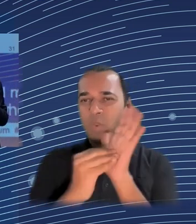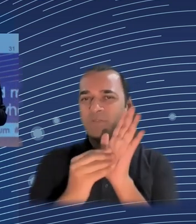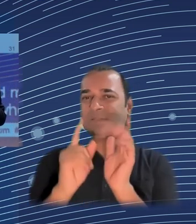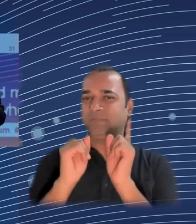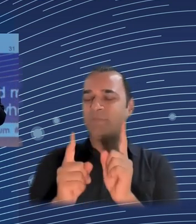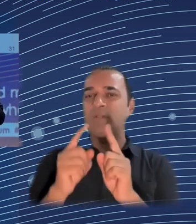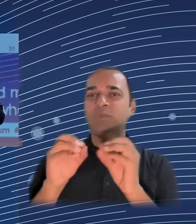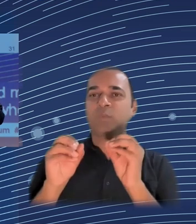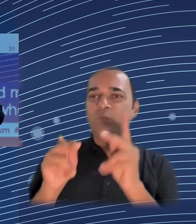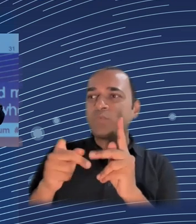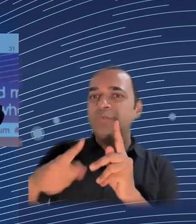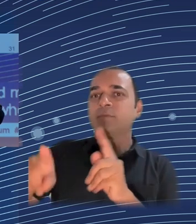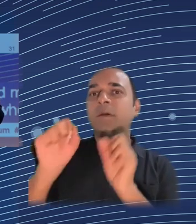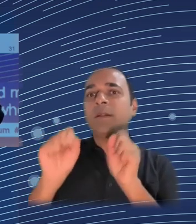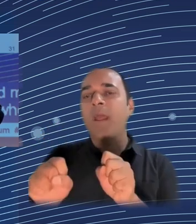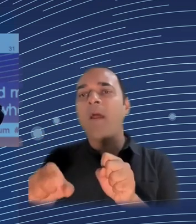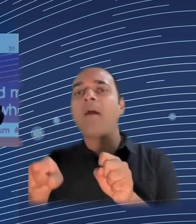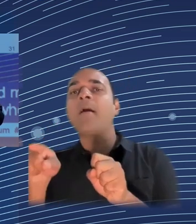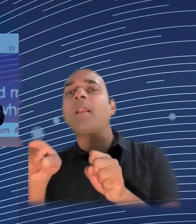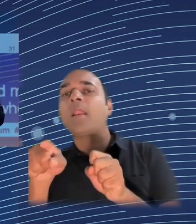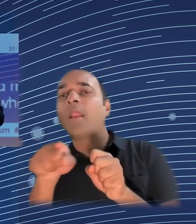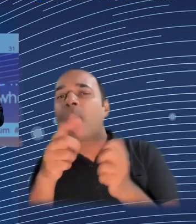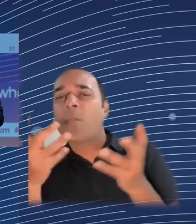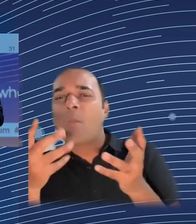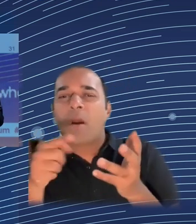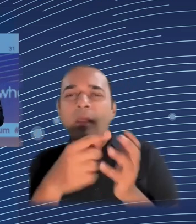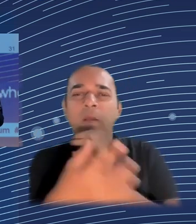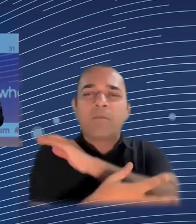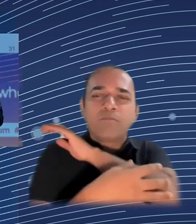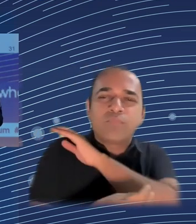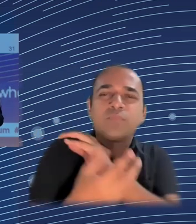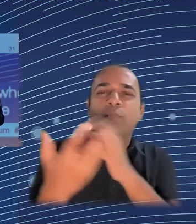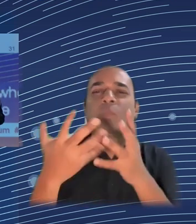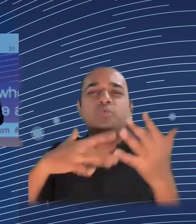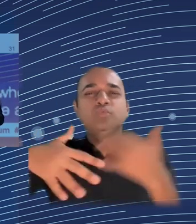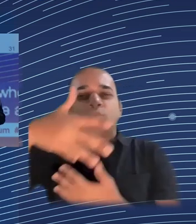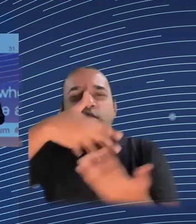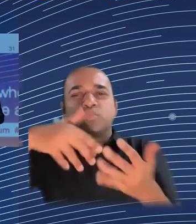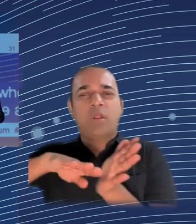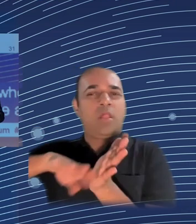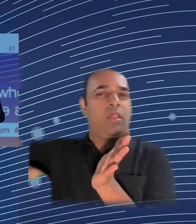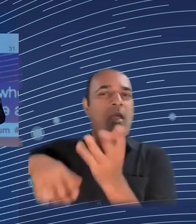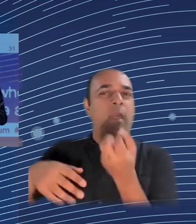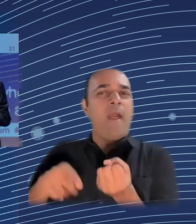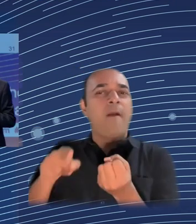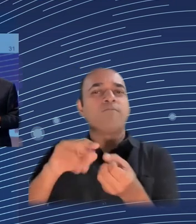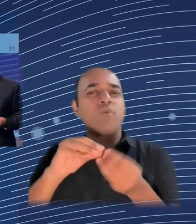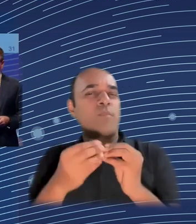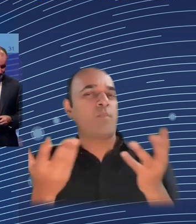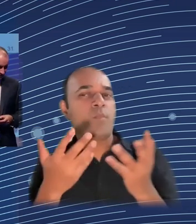potential, and as a result, will have a more prosperous, more dynamic, and better Europe for all. Thank you very much.